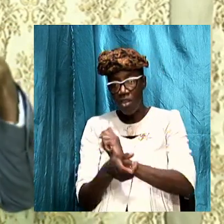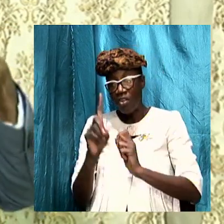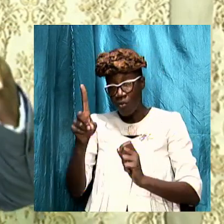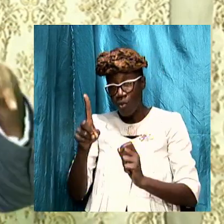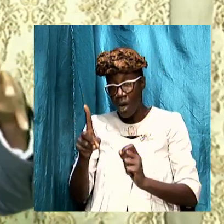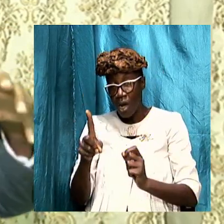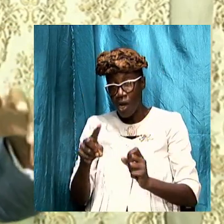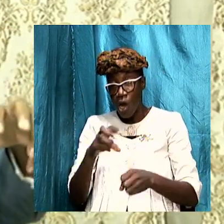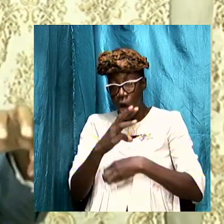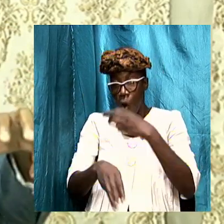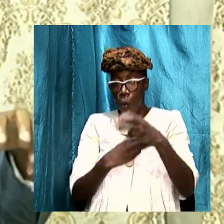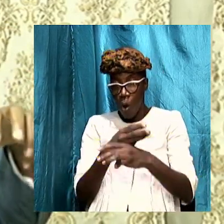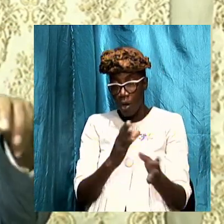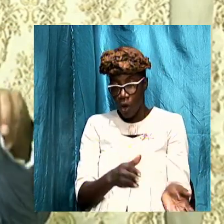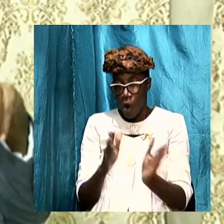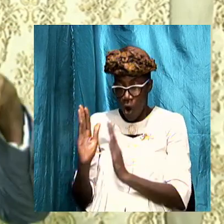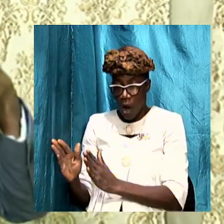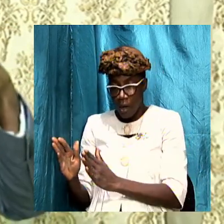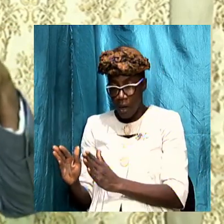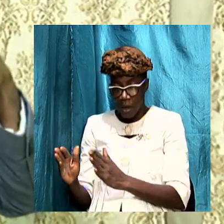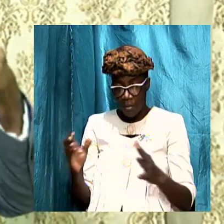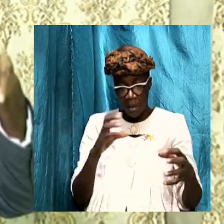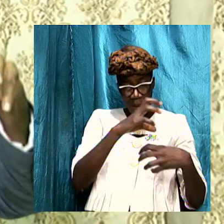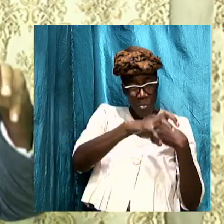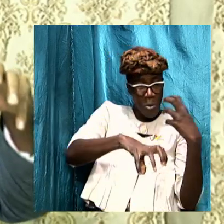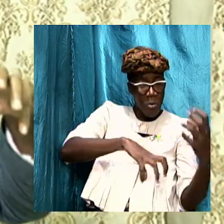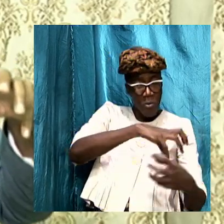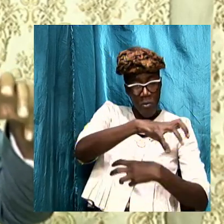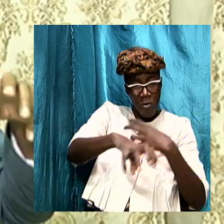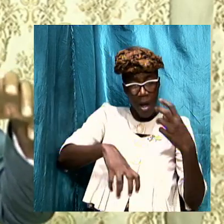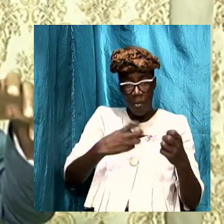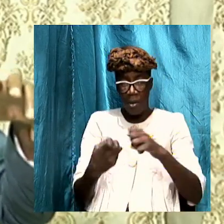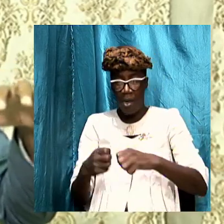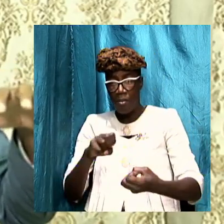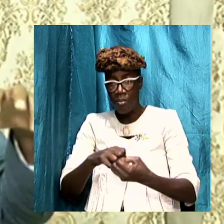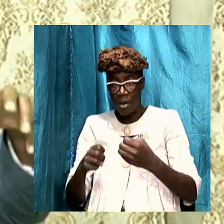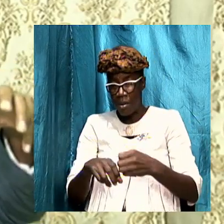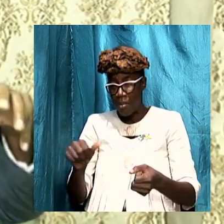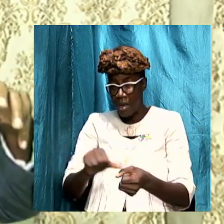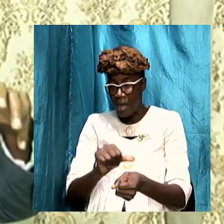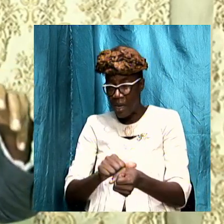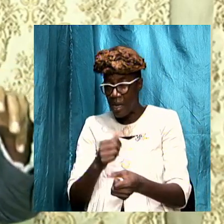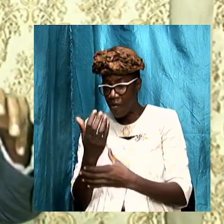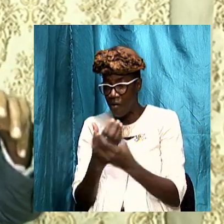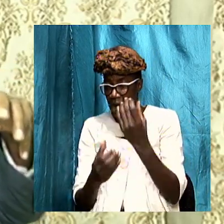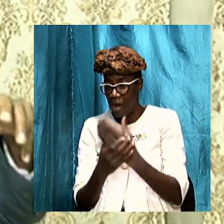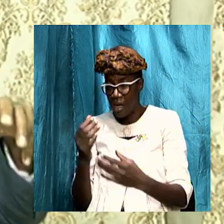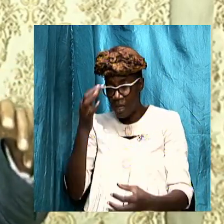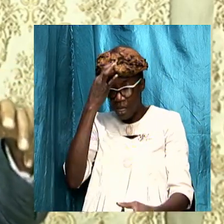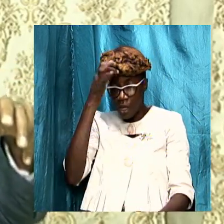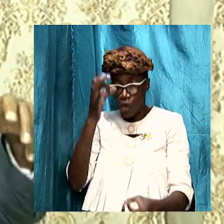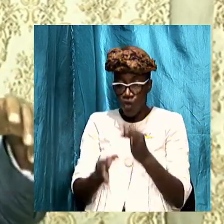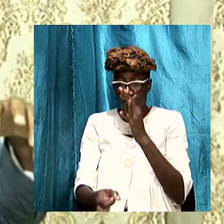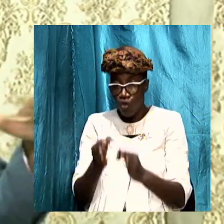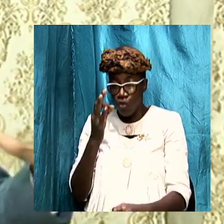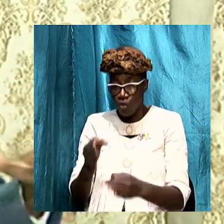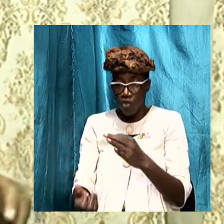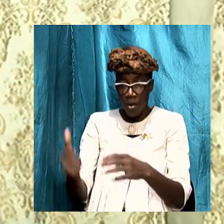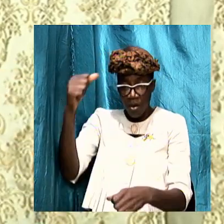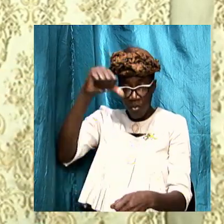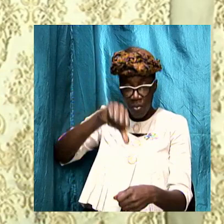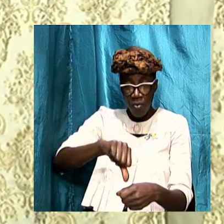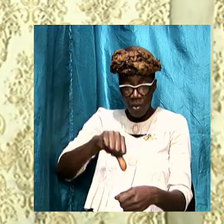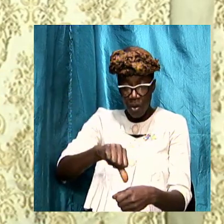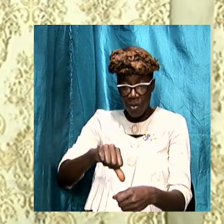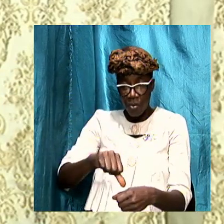chaos on every hand trumpets judgments being poured out via the different